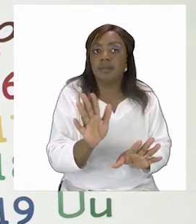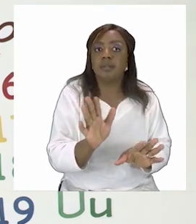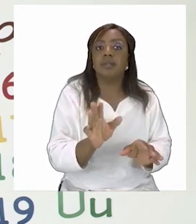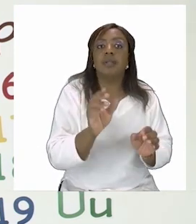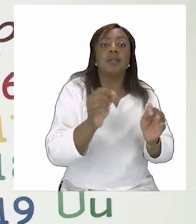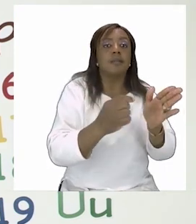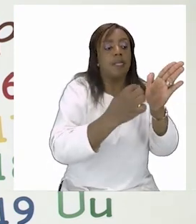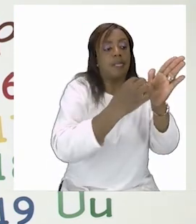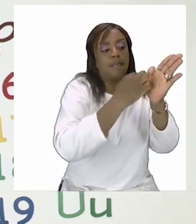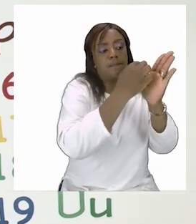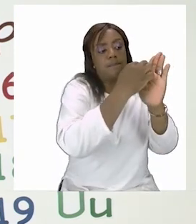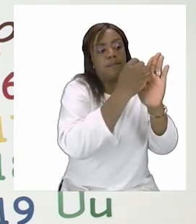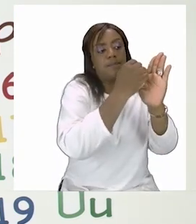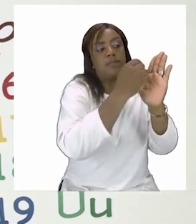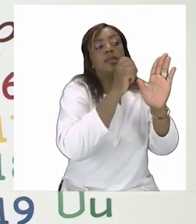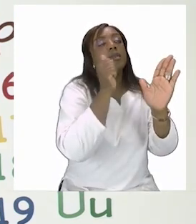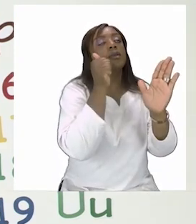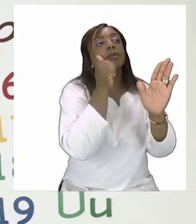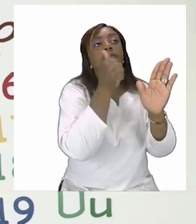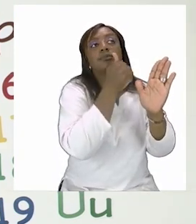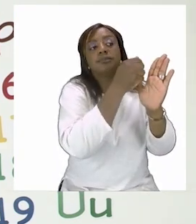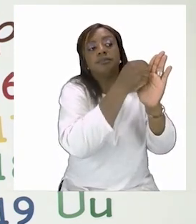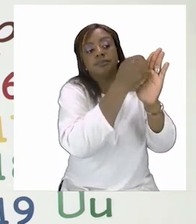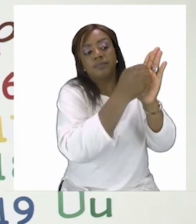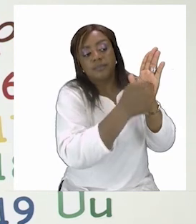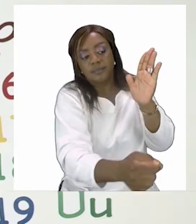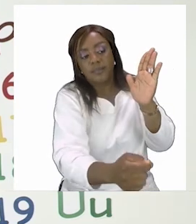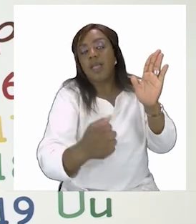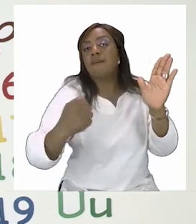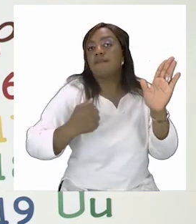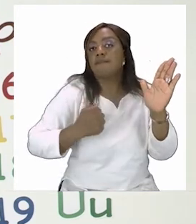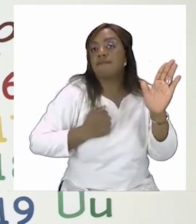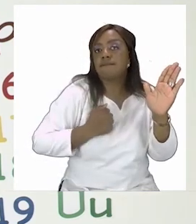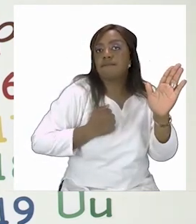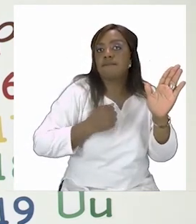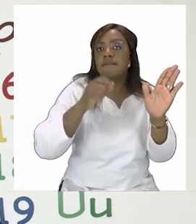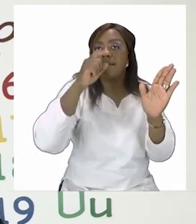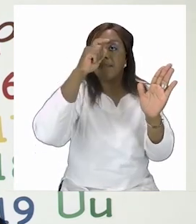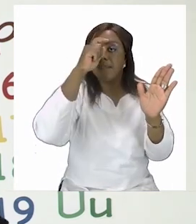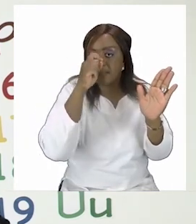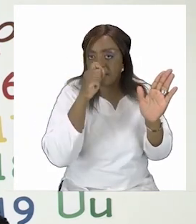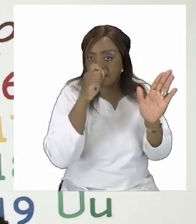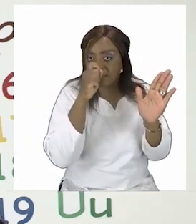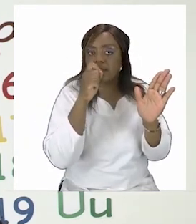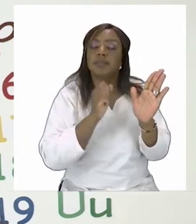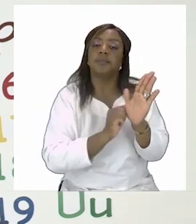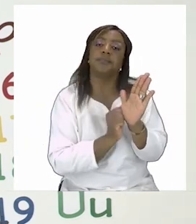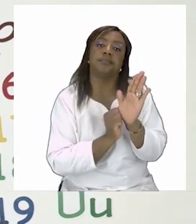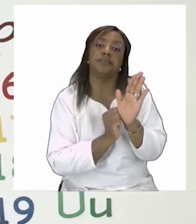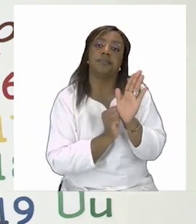aunt and match it to the word or words father's